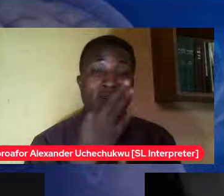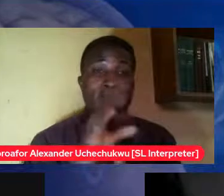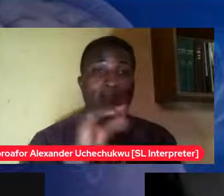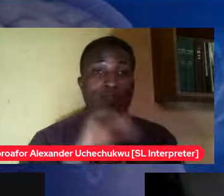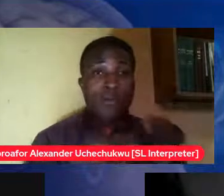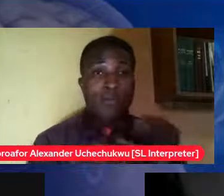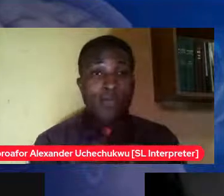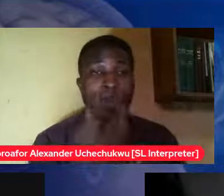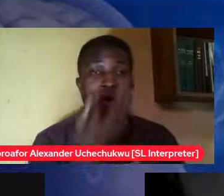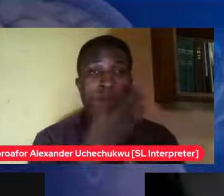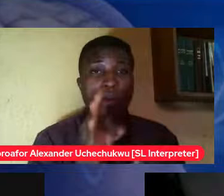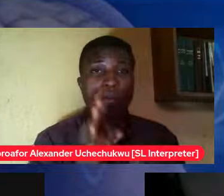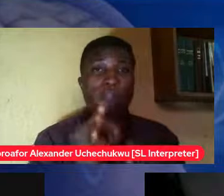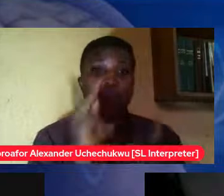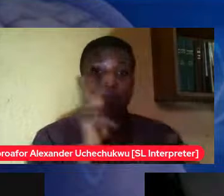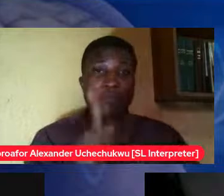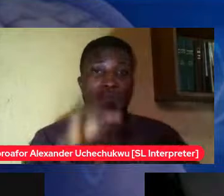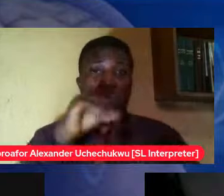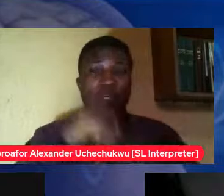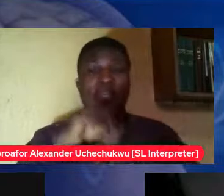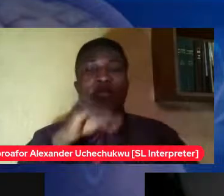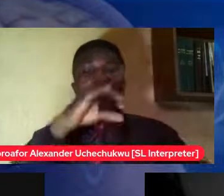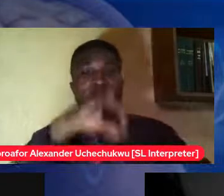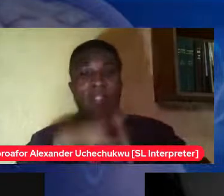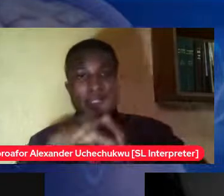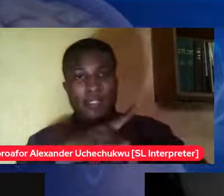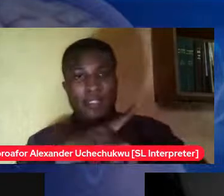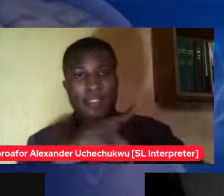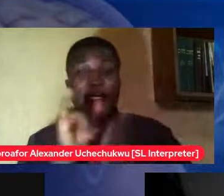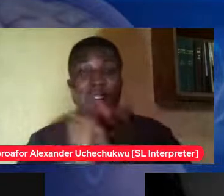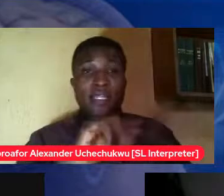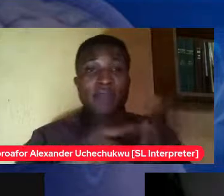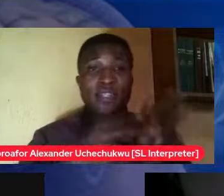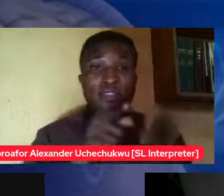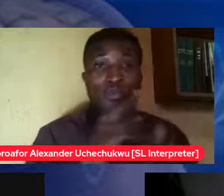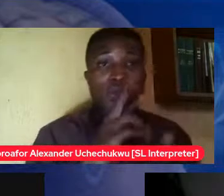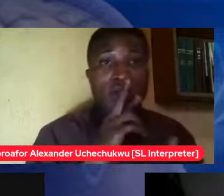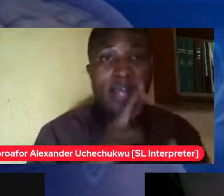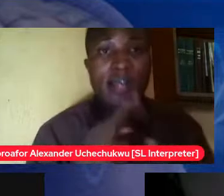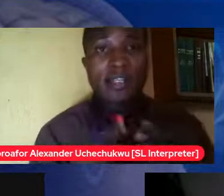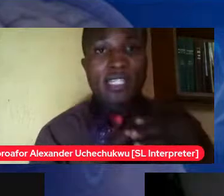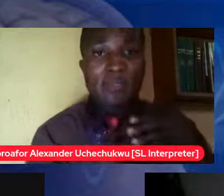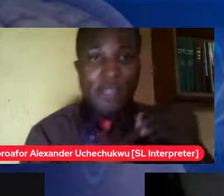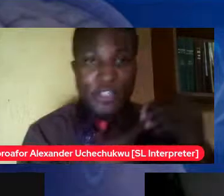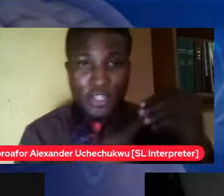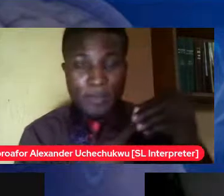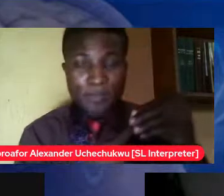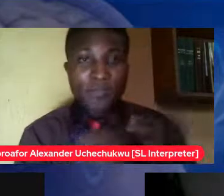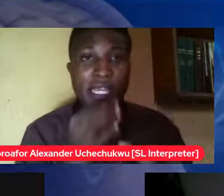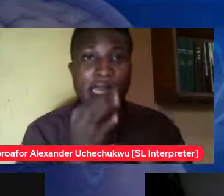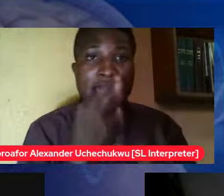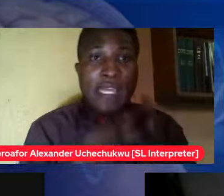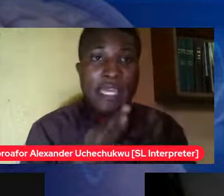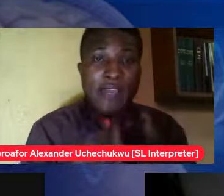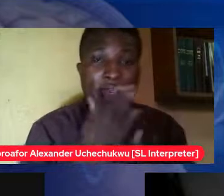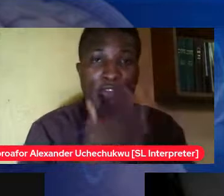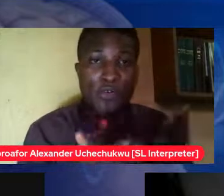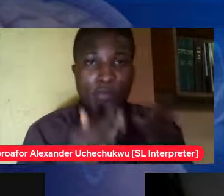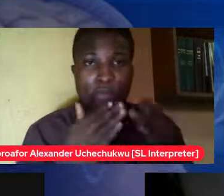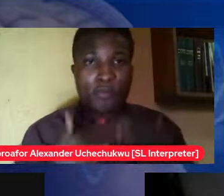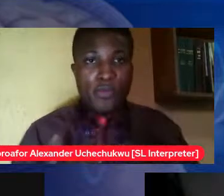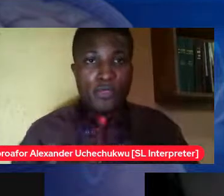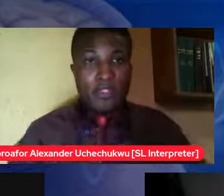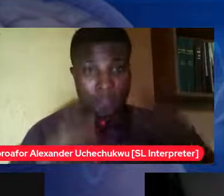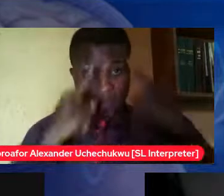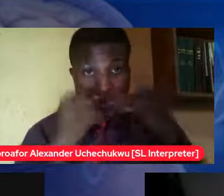you have amazing things about yourself that you focus on so if somebody decides to reject you it's on them it's not on you whoever